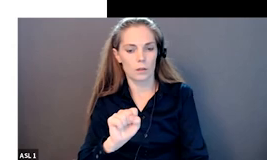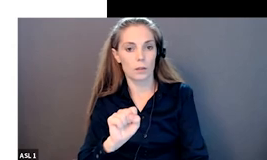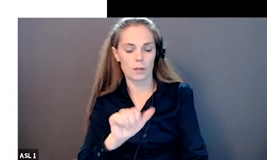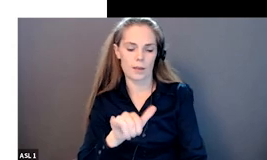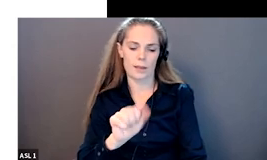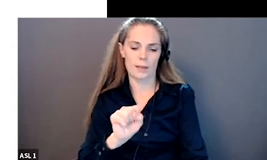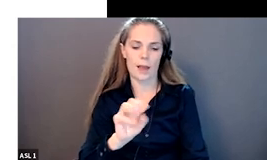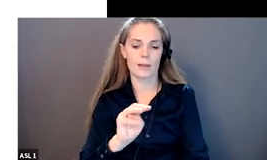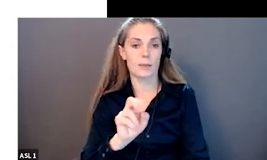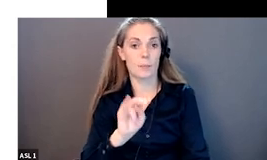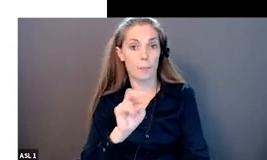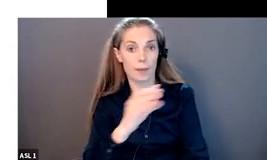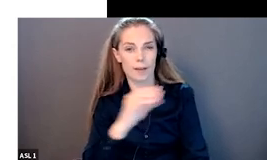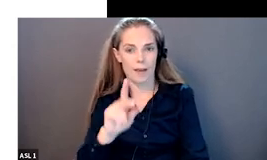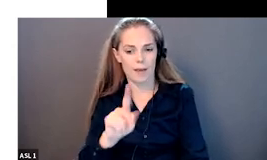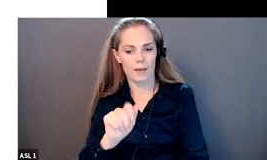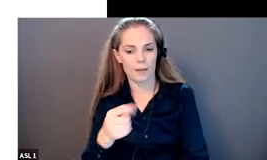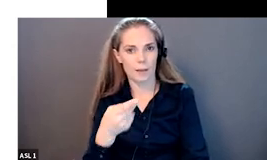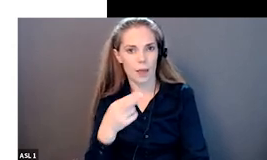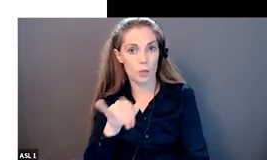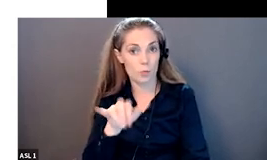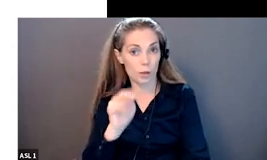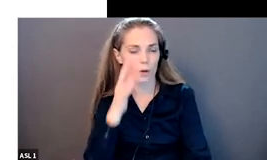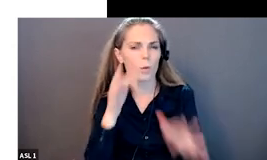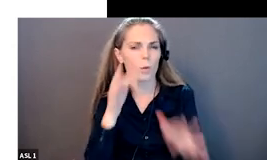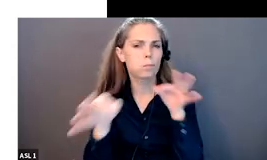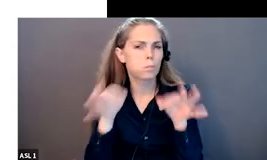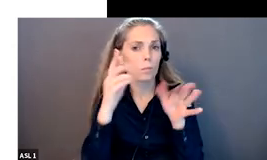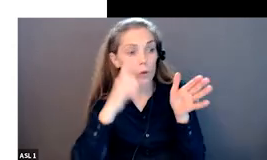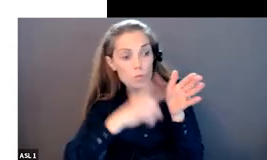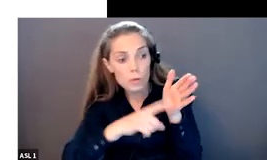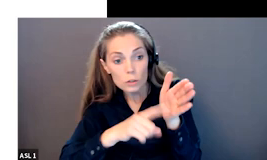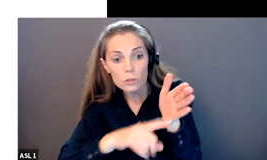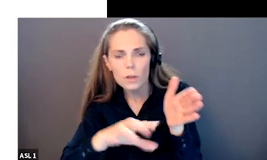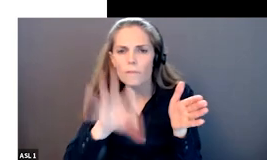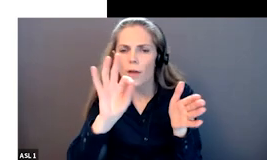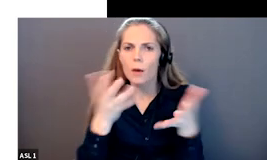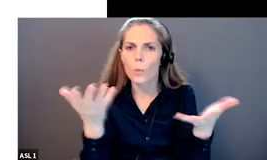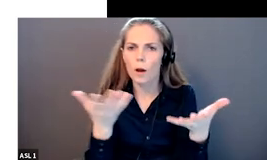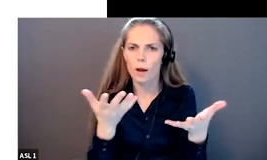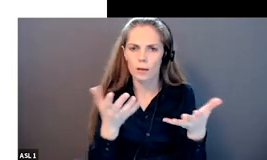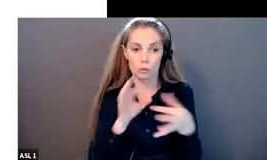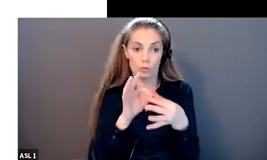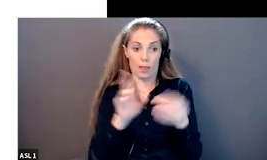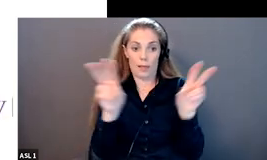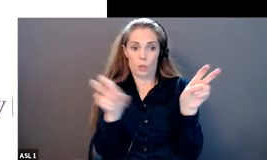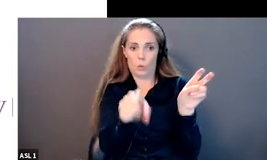facilitators and barriers to livelihoods for young women with disabilities and i'm going to turn it over to yasmin